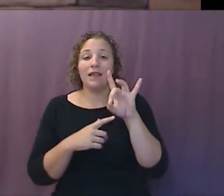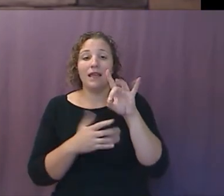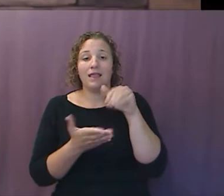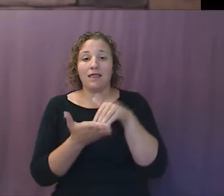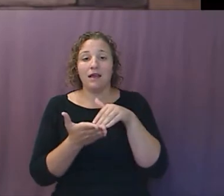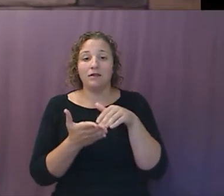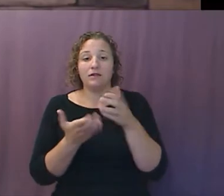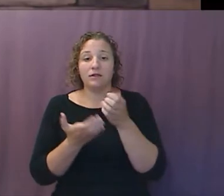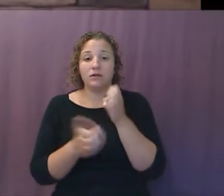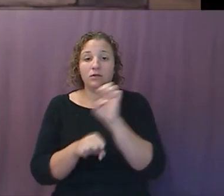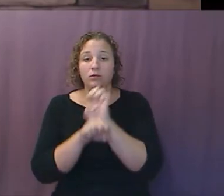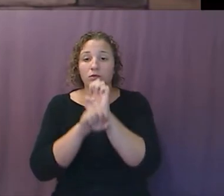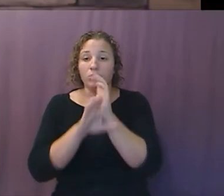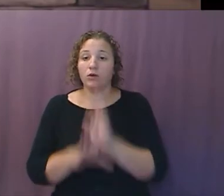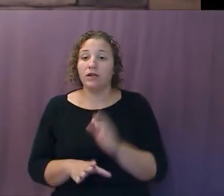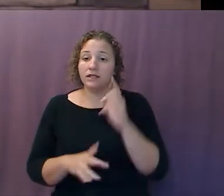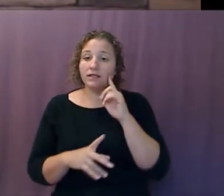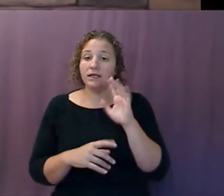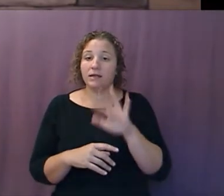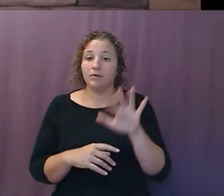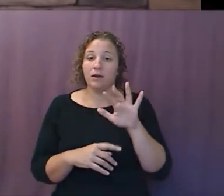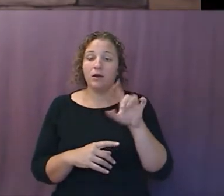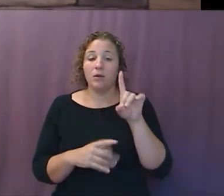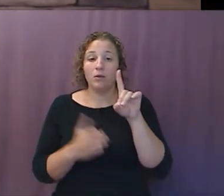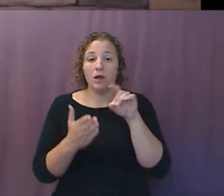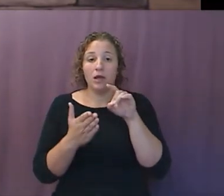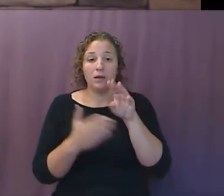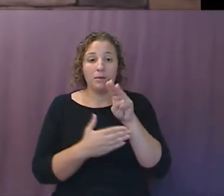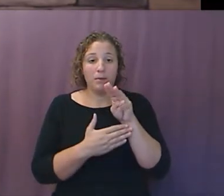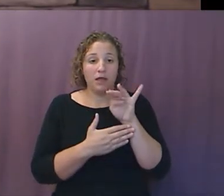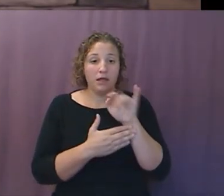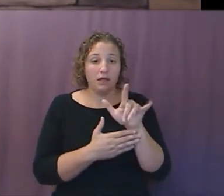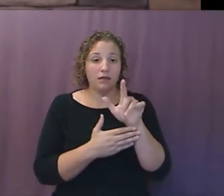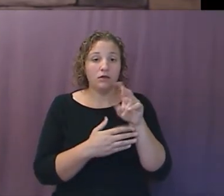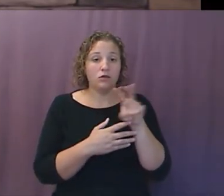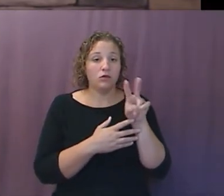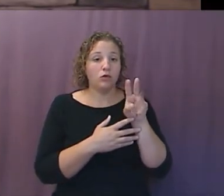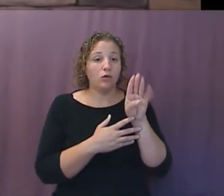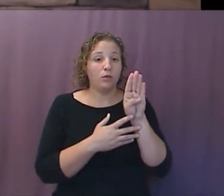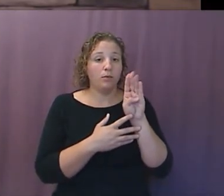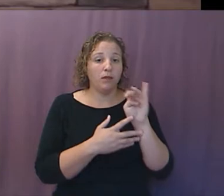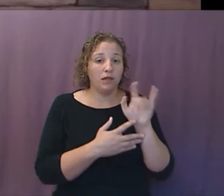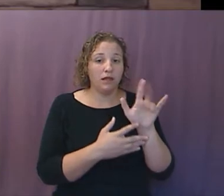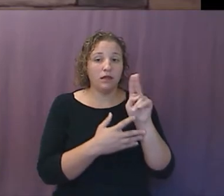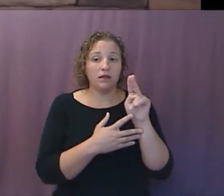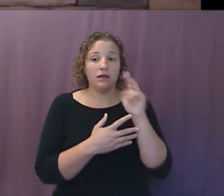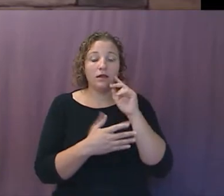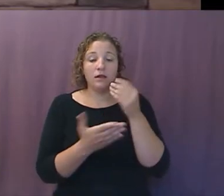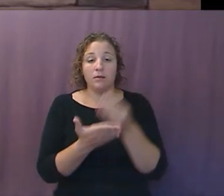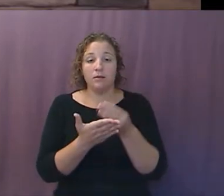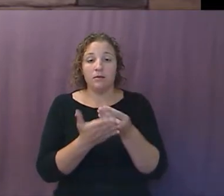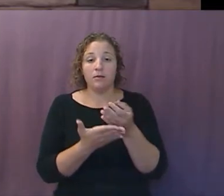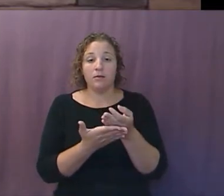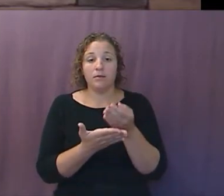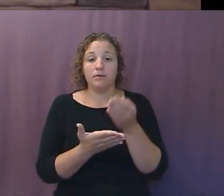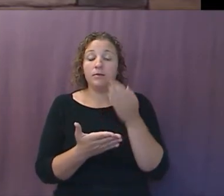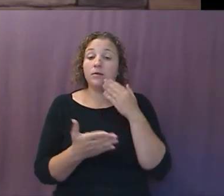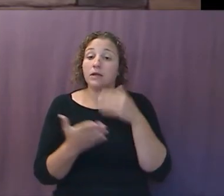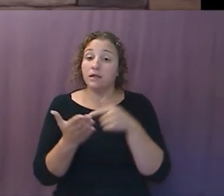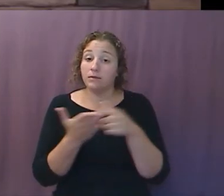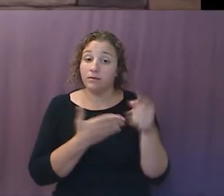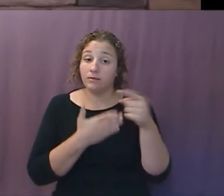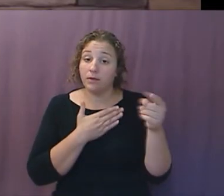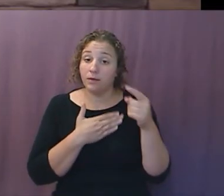$1 billion and $2 billion of taxpayers' money, Mitra Corp, a government-linked skunk works, has been making bleeding-edge